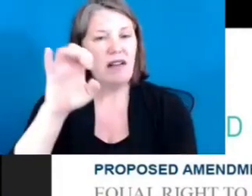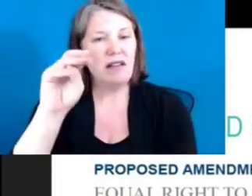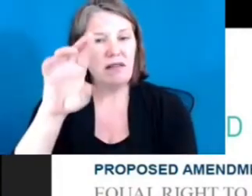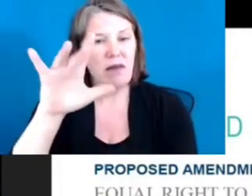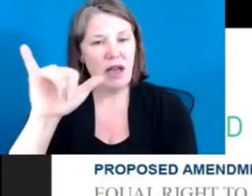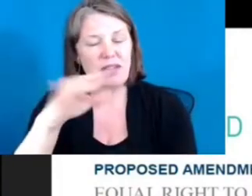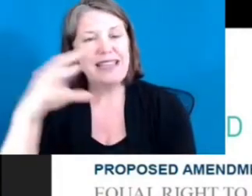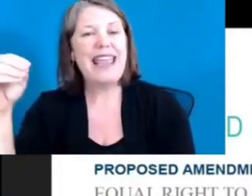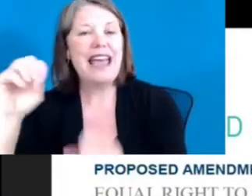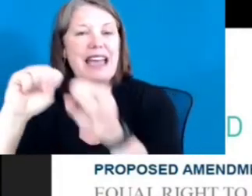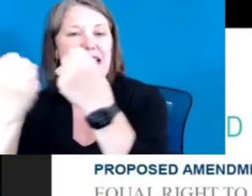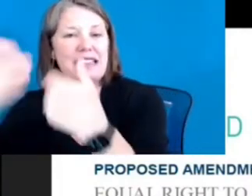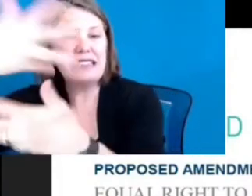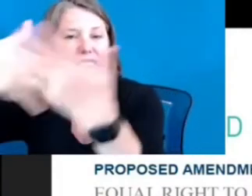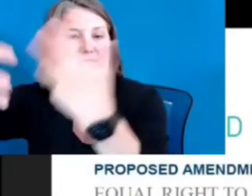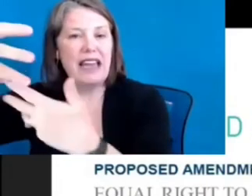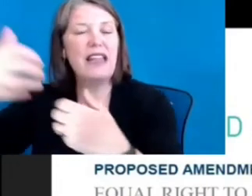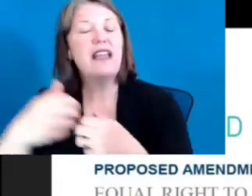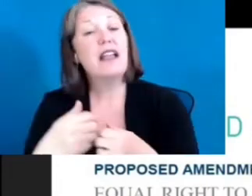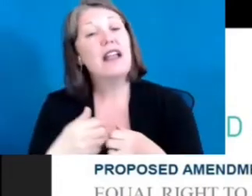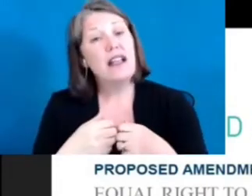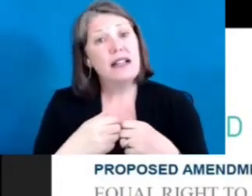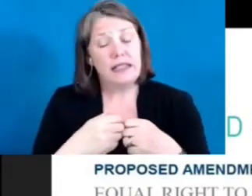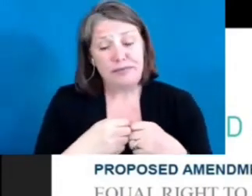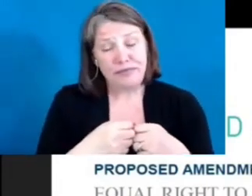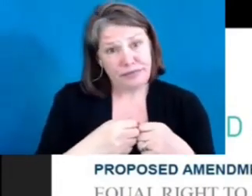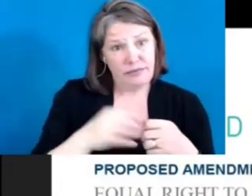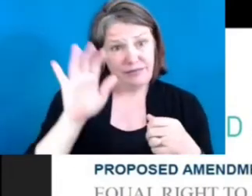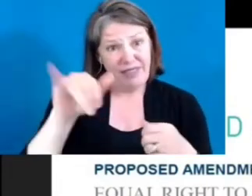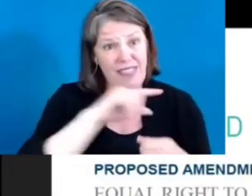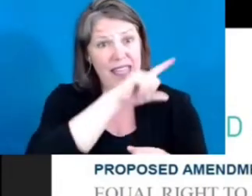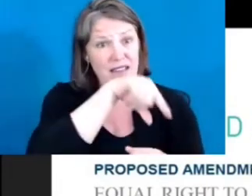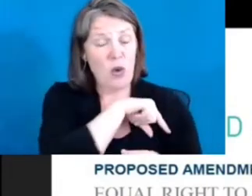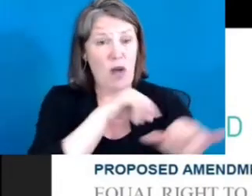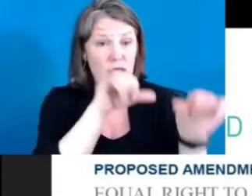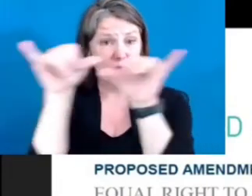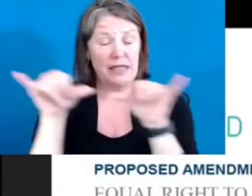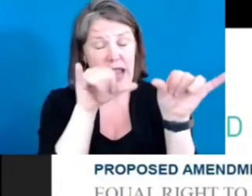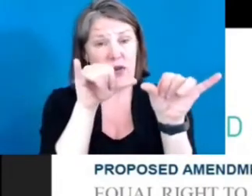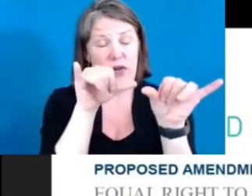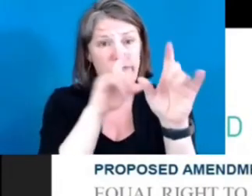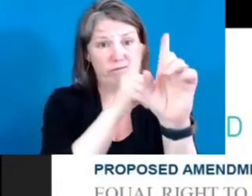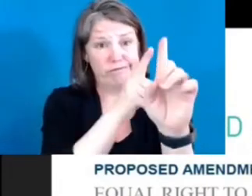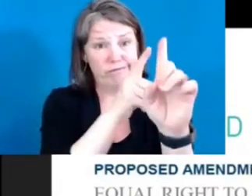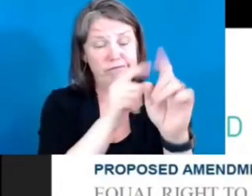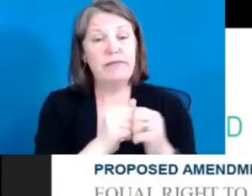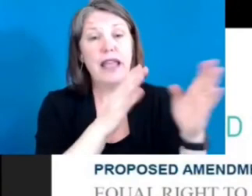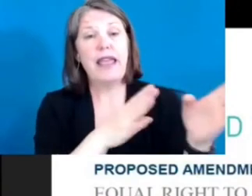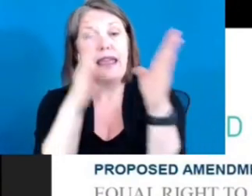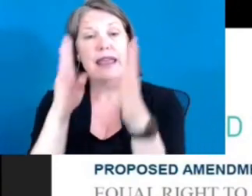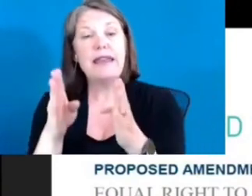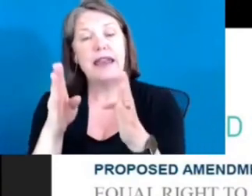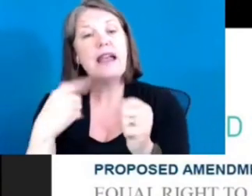quality standard. Next, we think it's important that in assessing whether